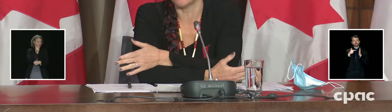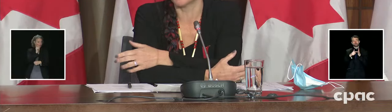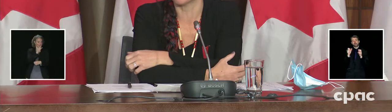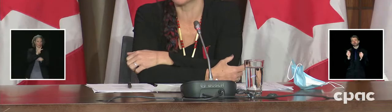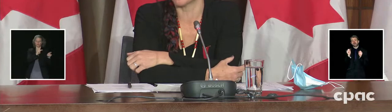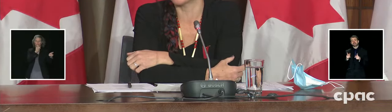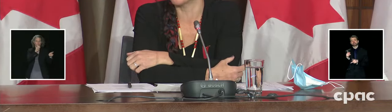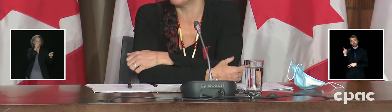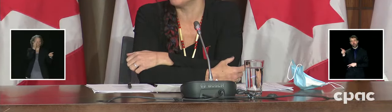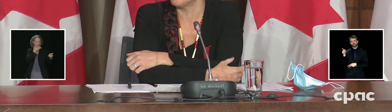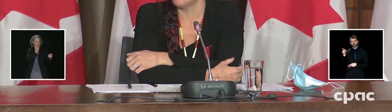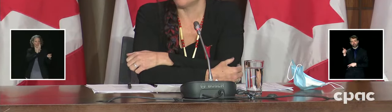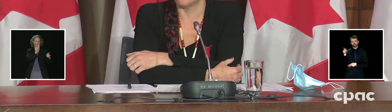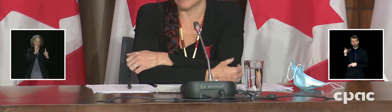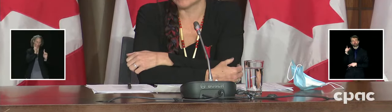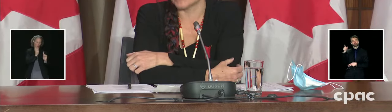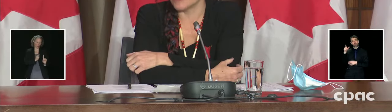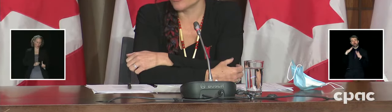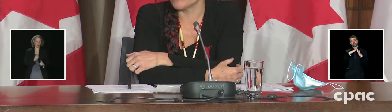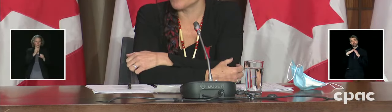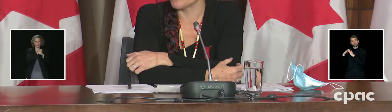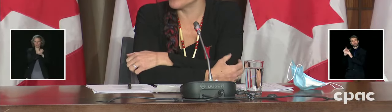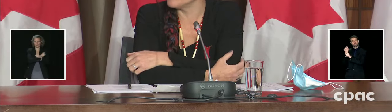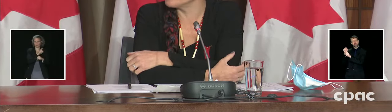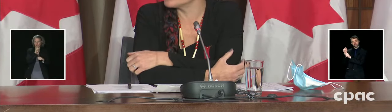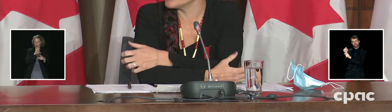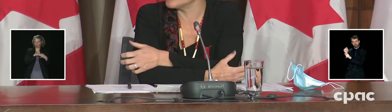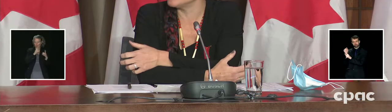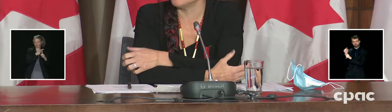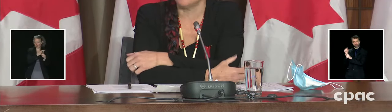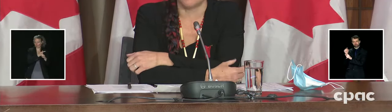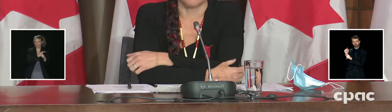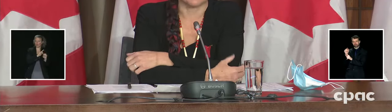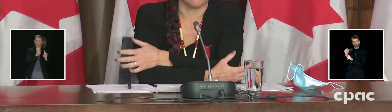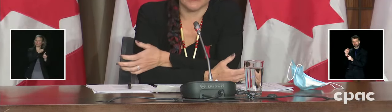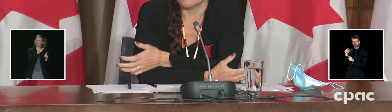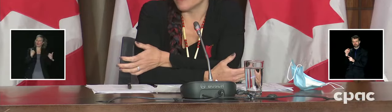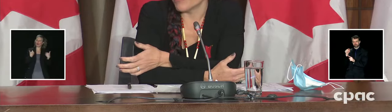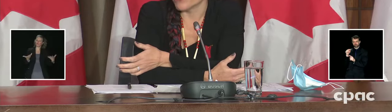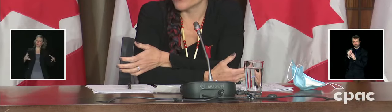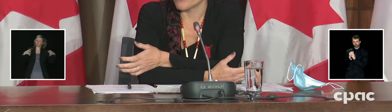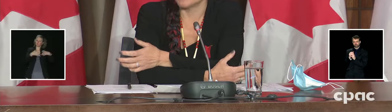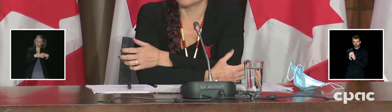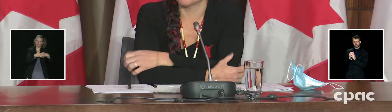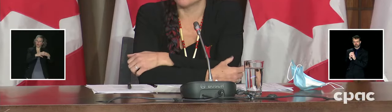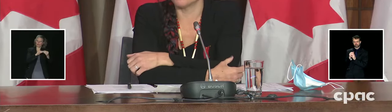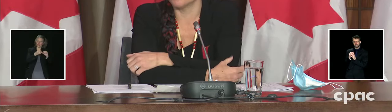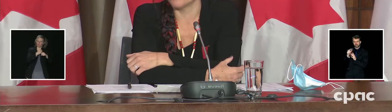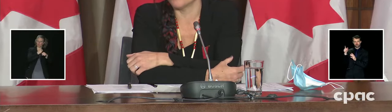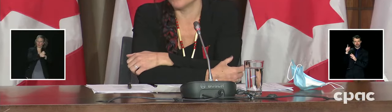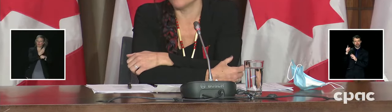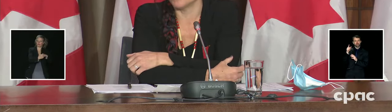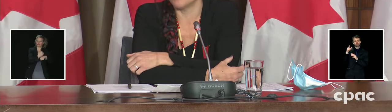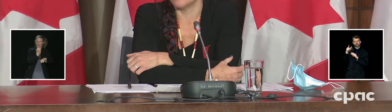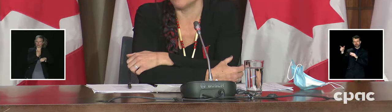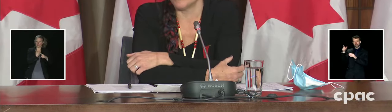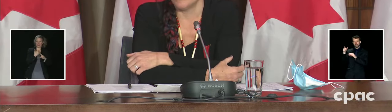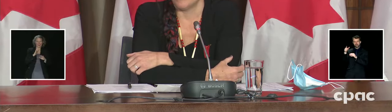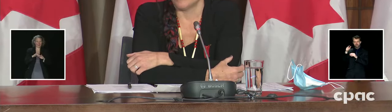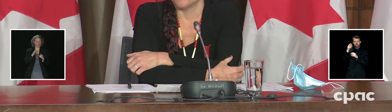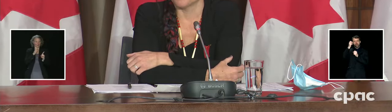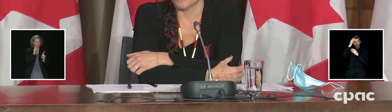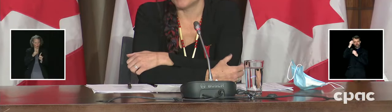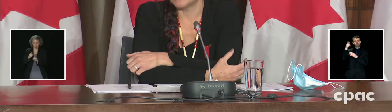data with respect to vaccinations, but we will see aggregate numbers, right? And so, you know, we,